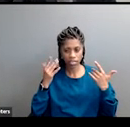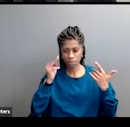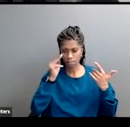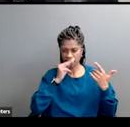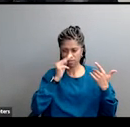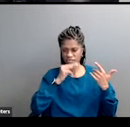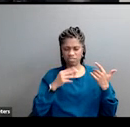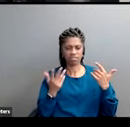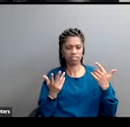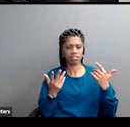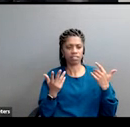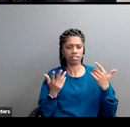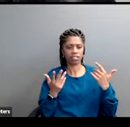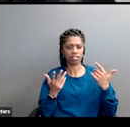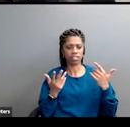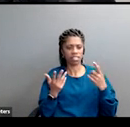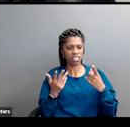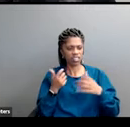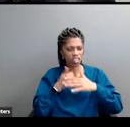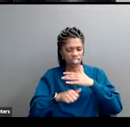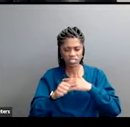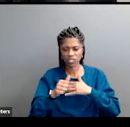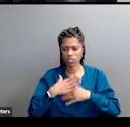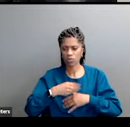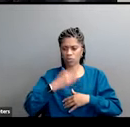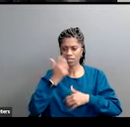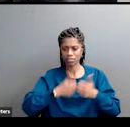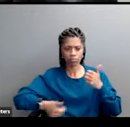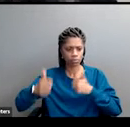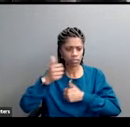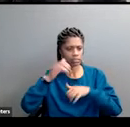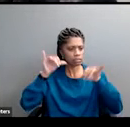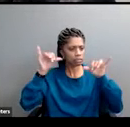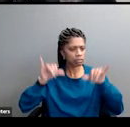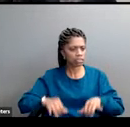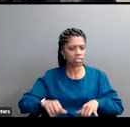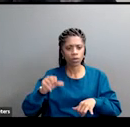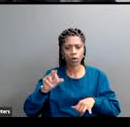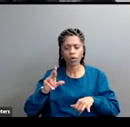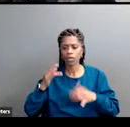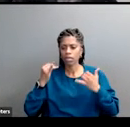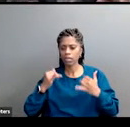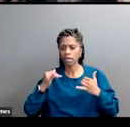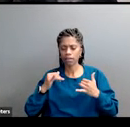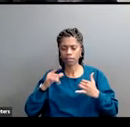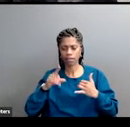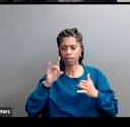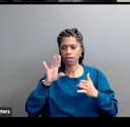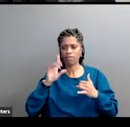being demonized for a white supremacy system or now being demonized for supposedly